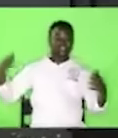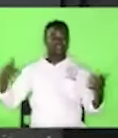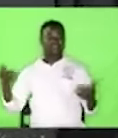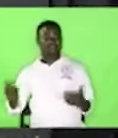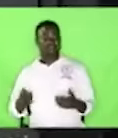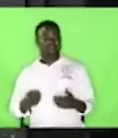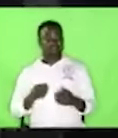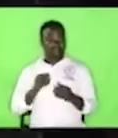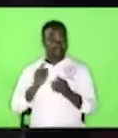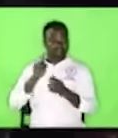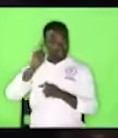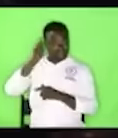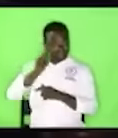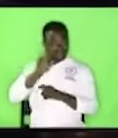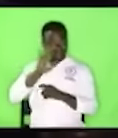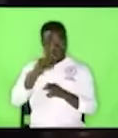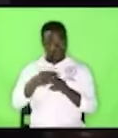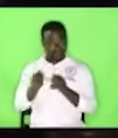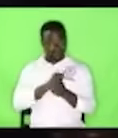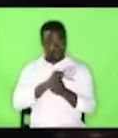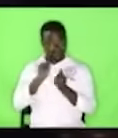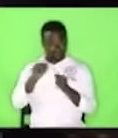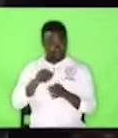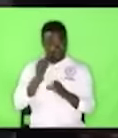it will affect you. Be careful.